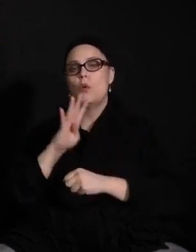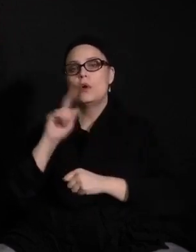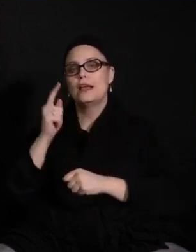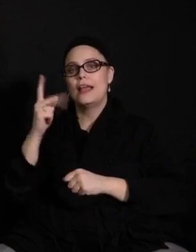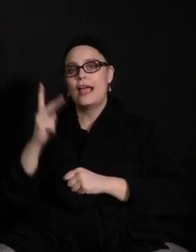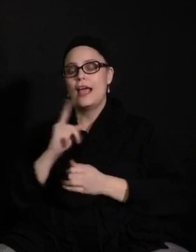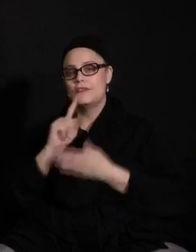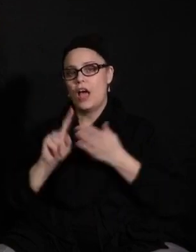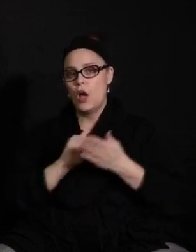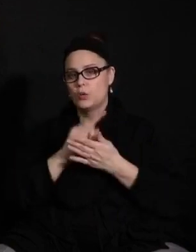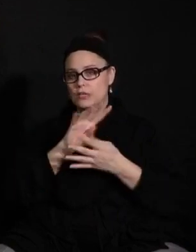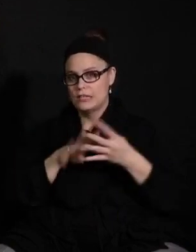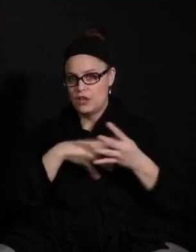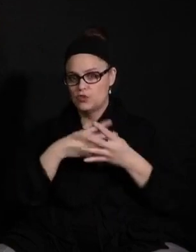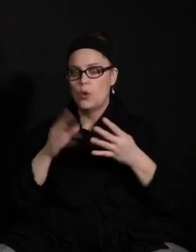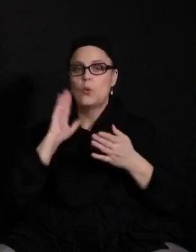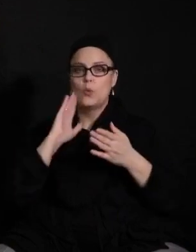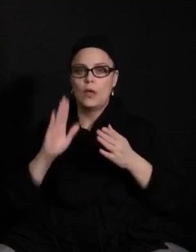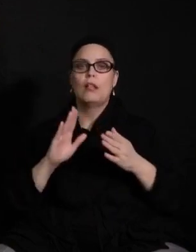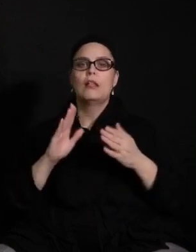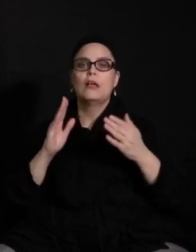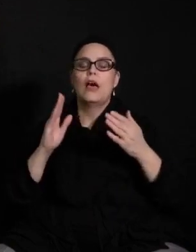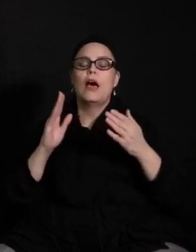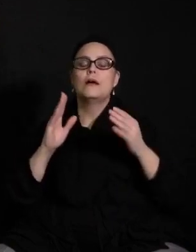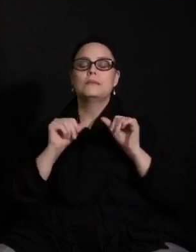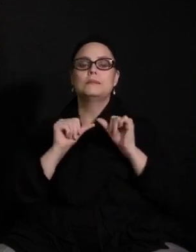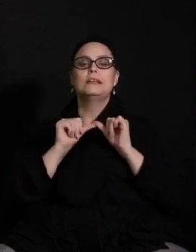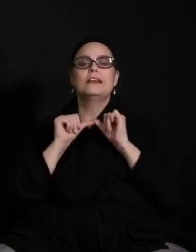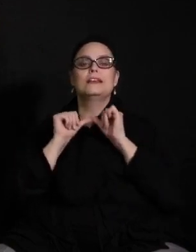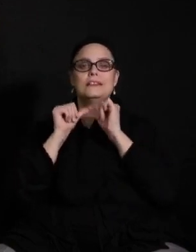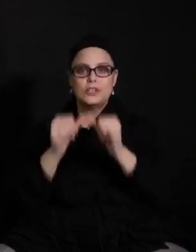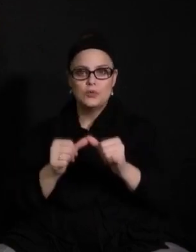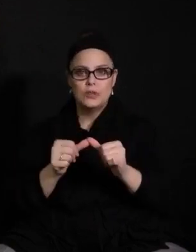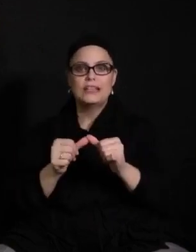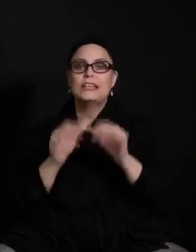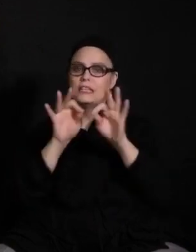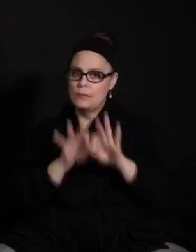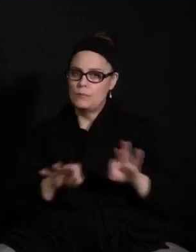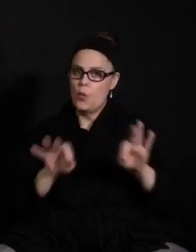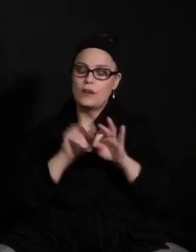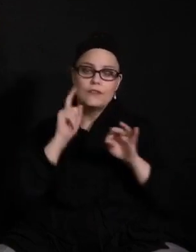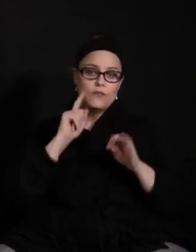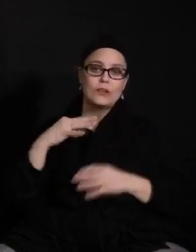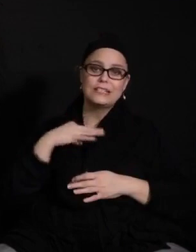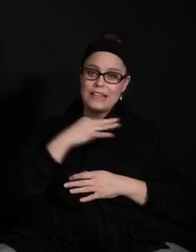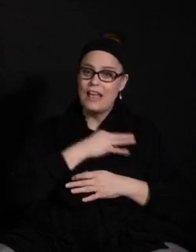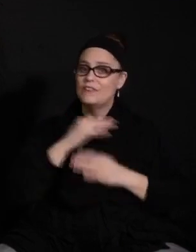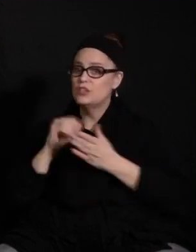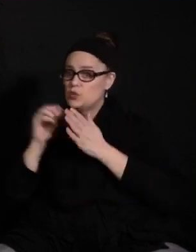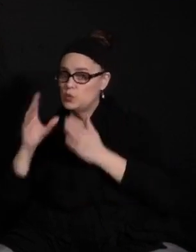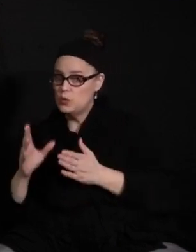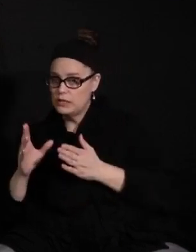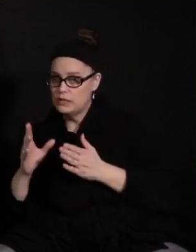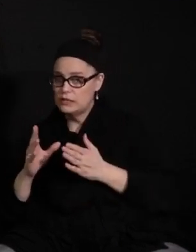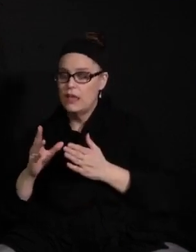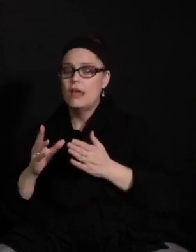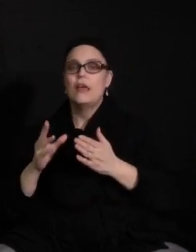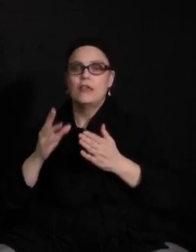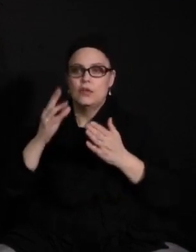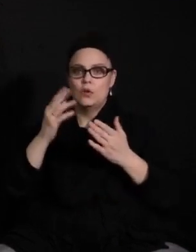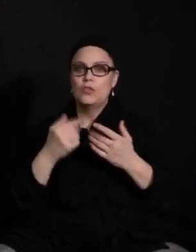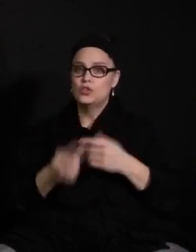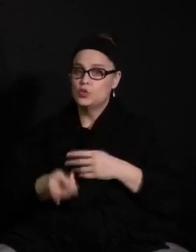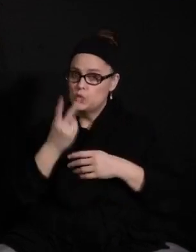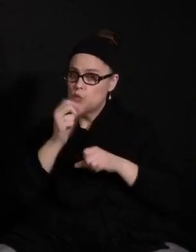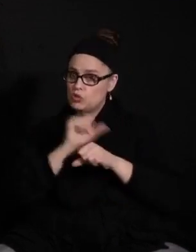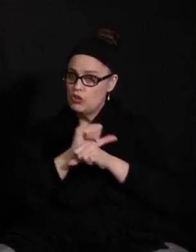continuity that we believe is so important for students and staff. The hours also allow us to be very intentional about separating the doing two job concerns